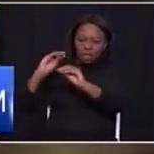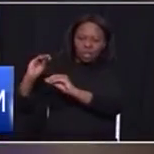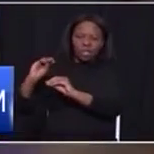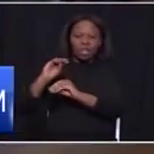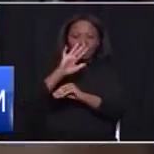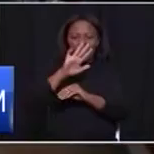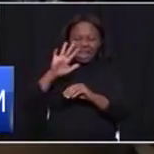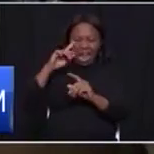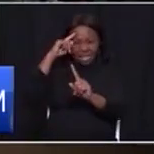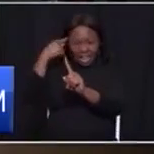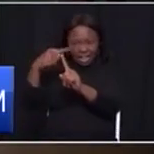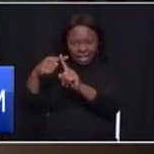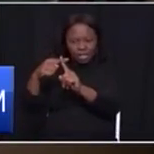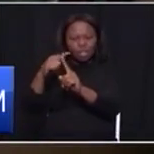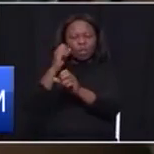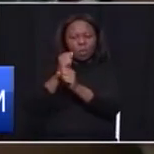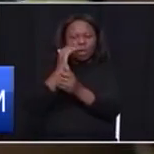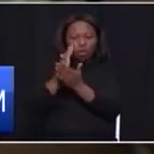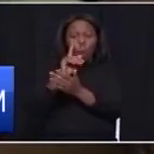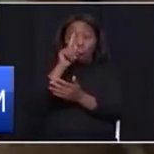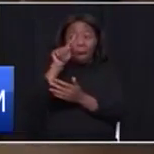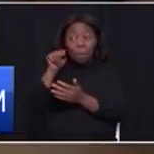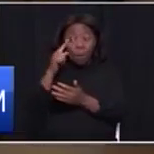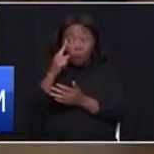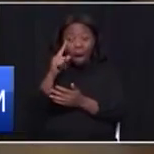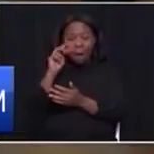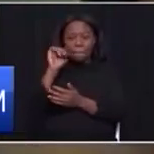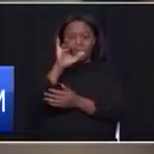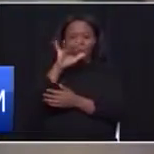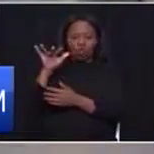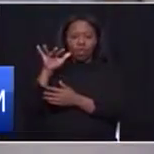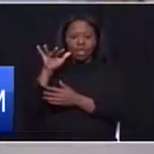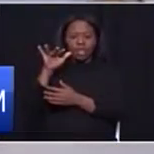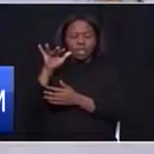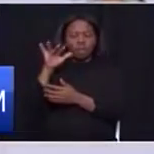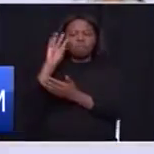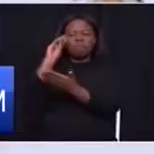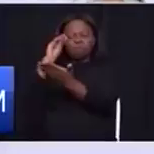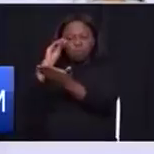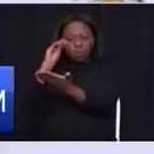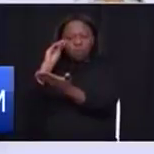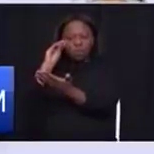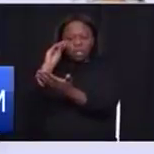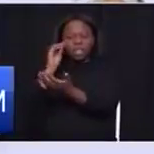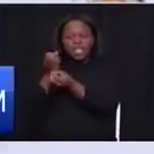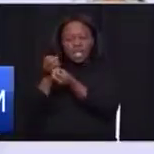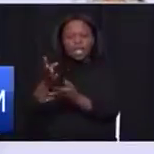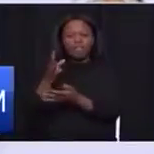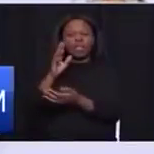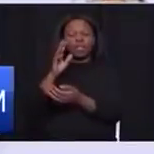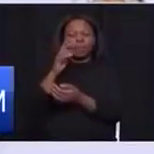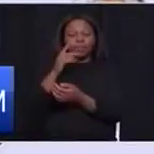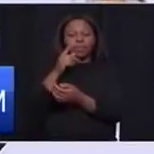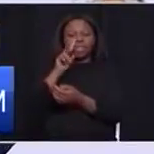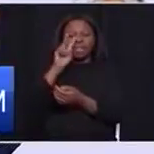target to ensure that 1.1 million people are put on antiretroviral treatment by